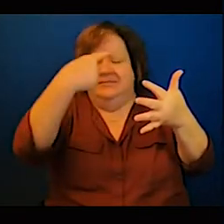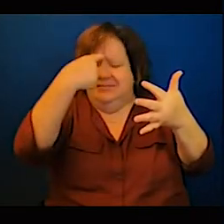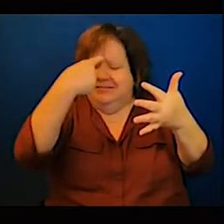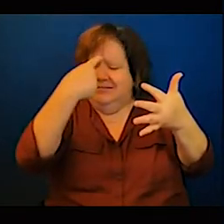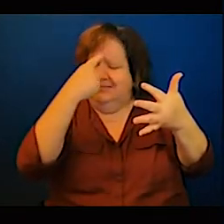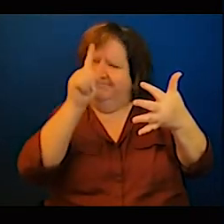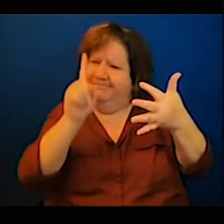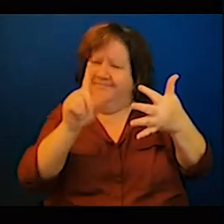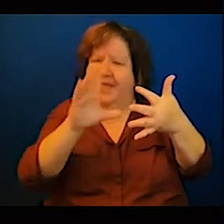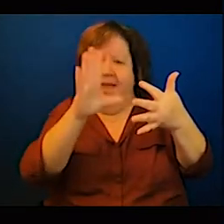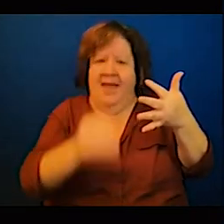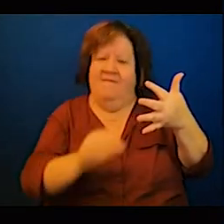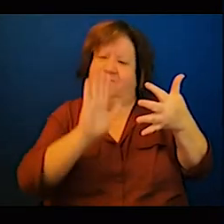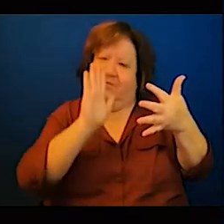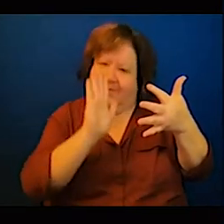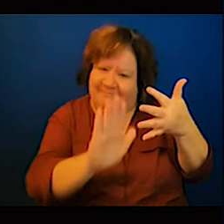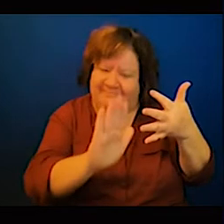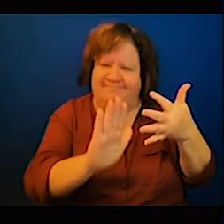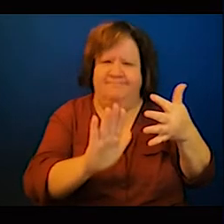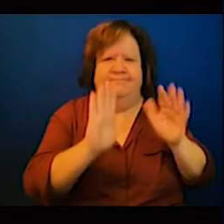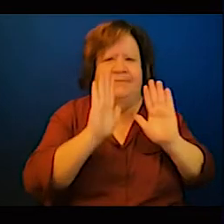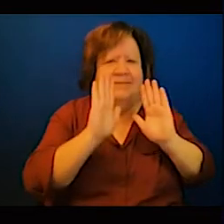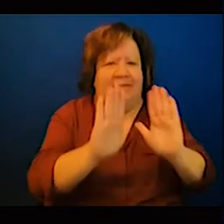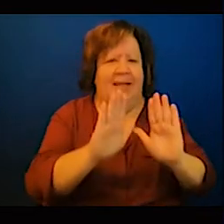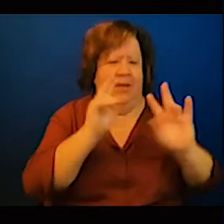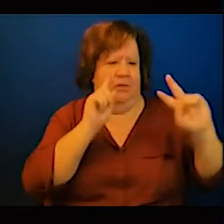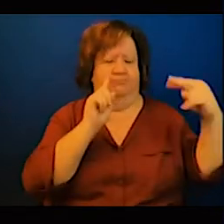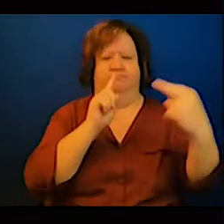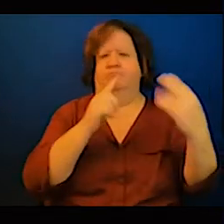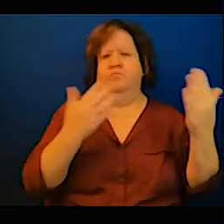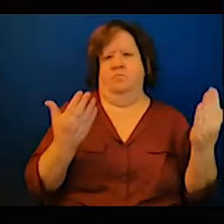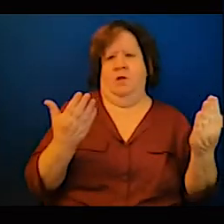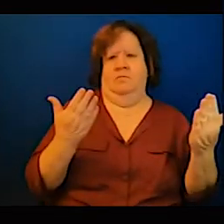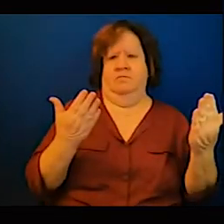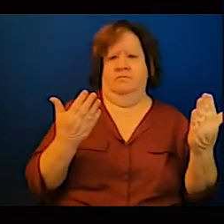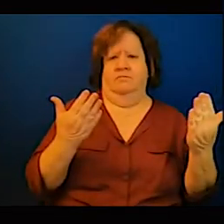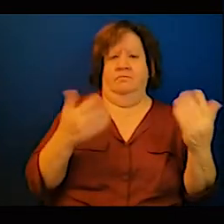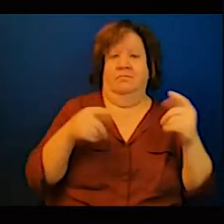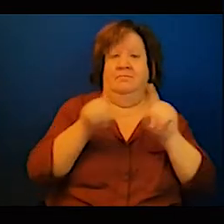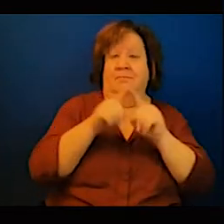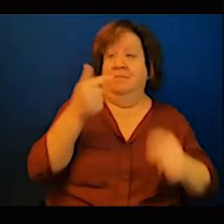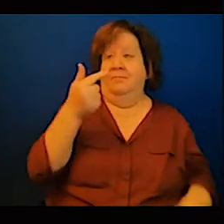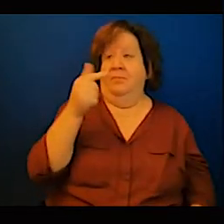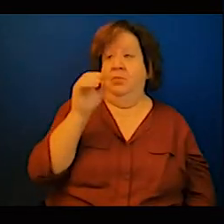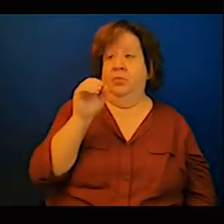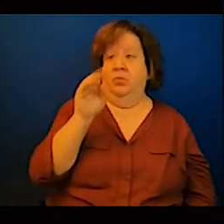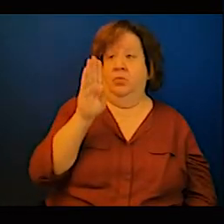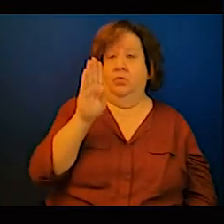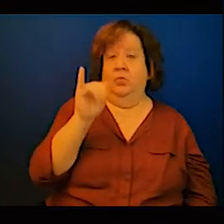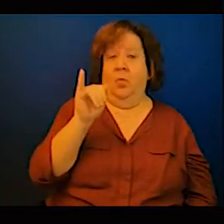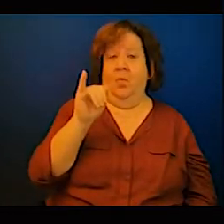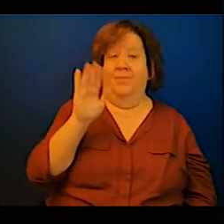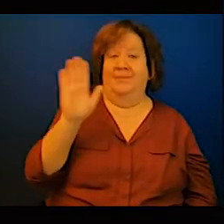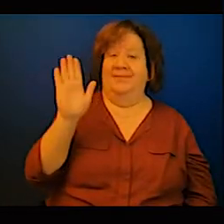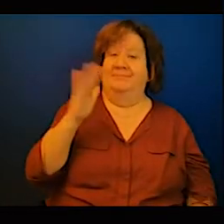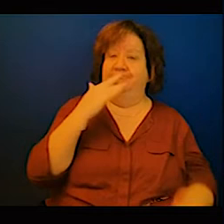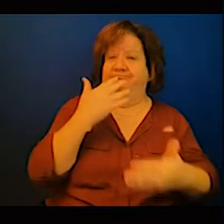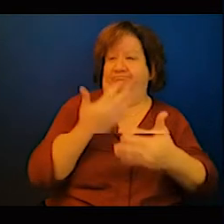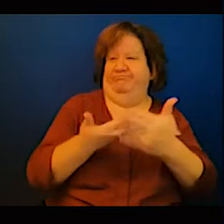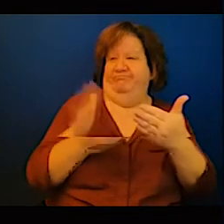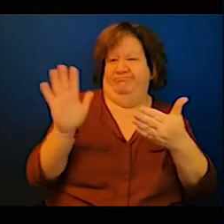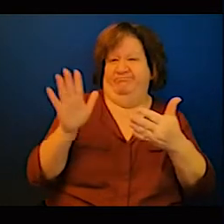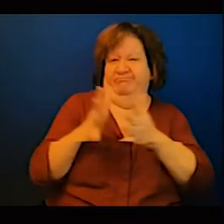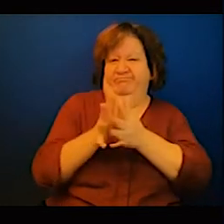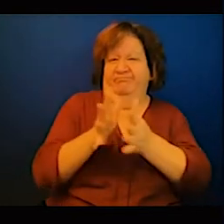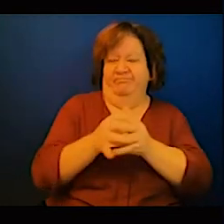the grassroot, the lower levels, but it seems like a cross board. There's lots of training and sensitization to